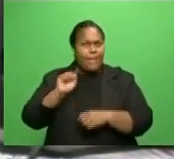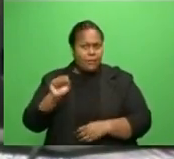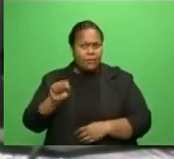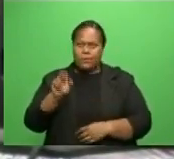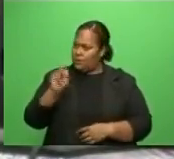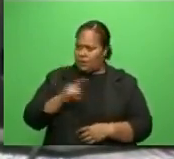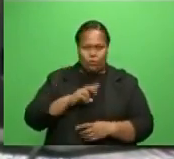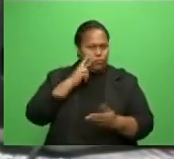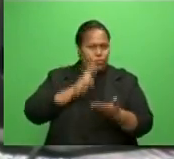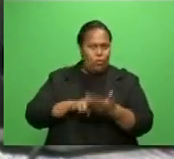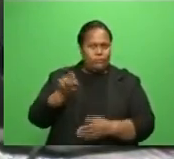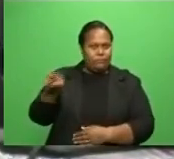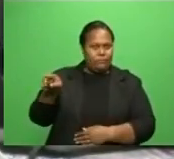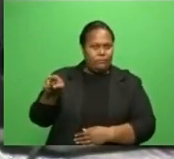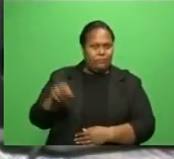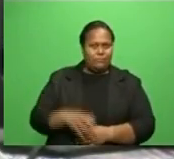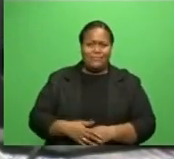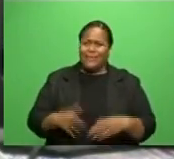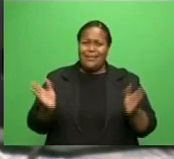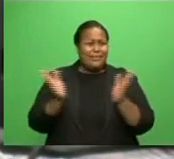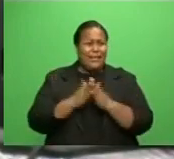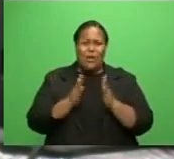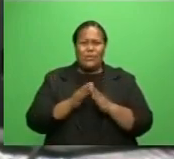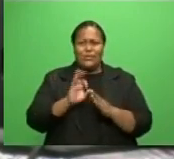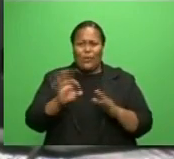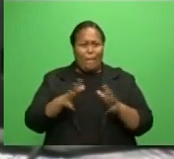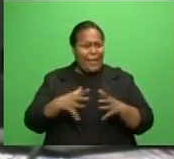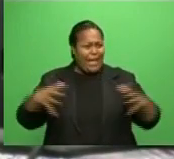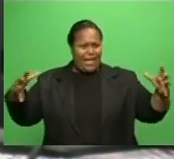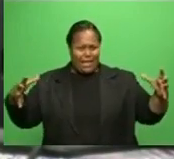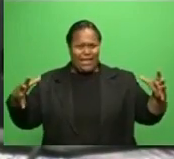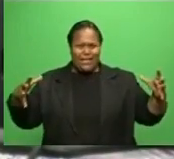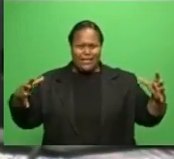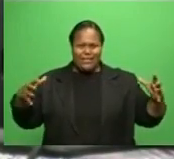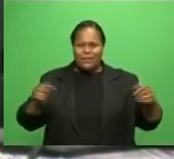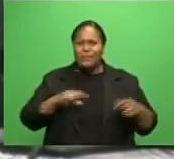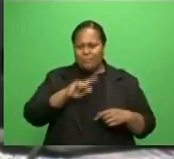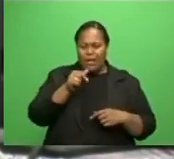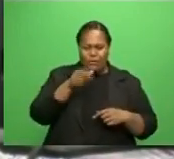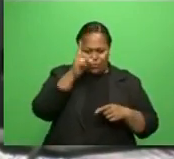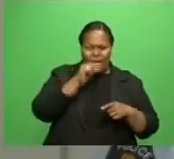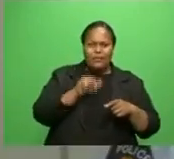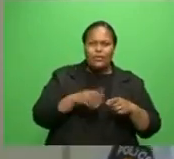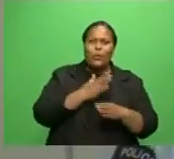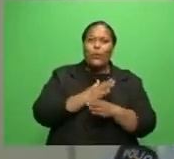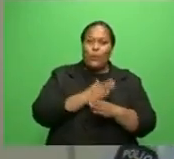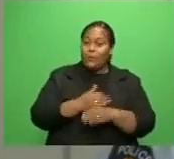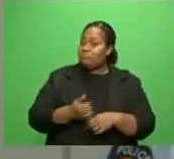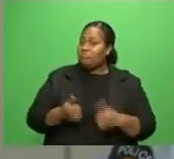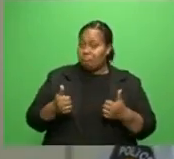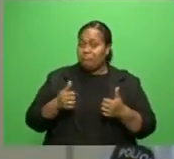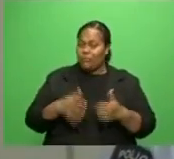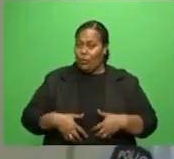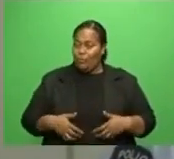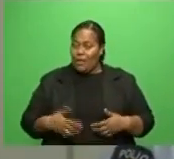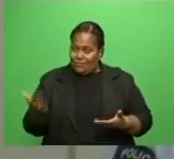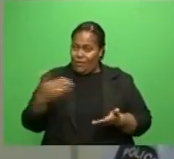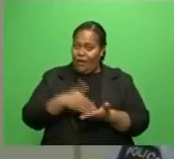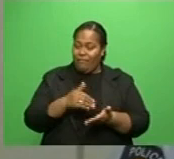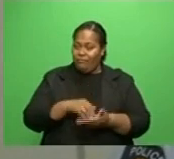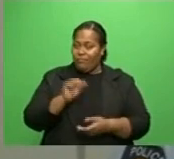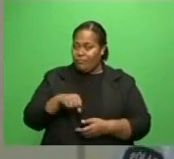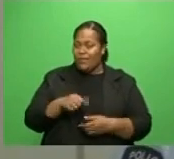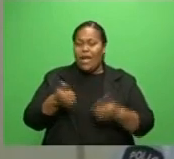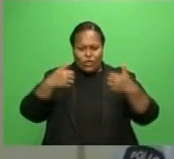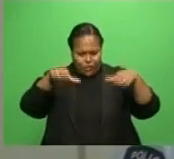seconds. Because our town is not very big, so it's within the CBD. So it's working very well. We've seen the number of achievements that have been